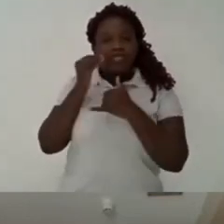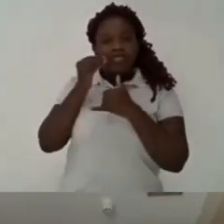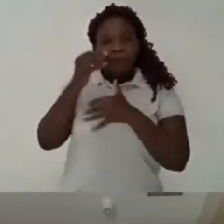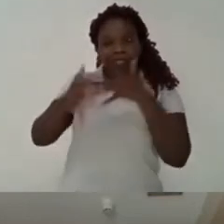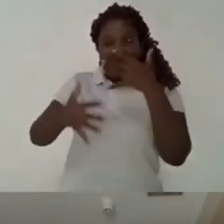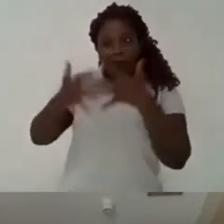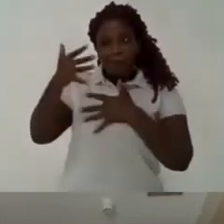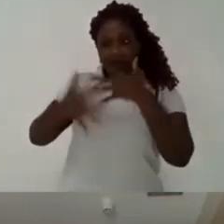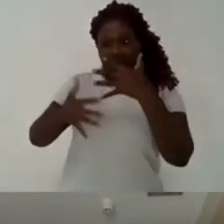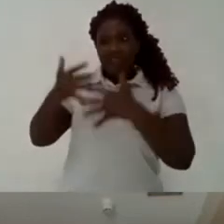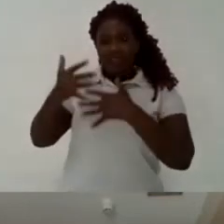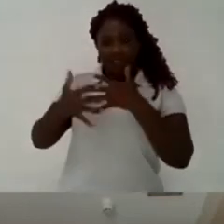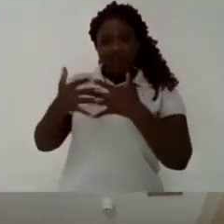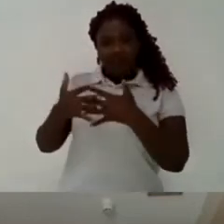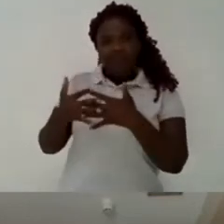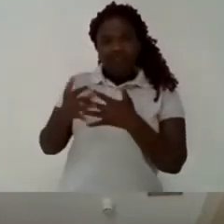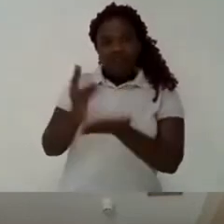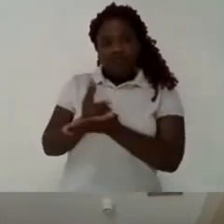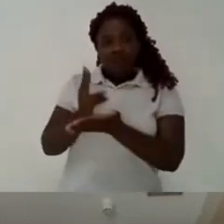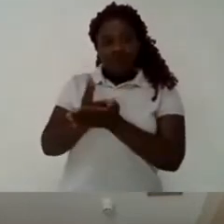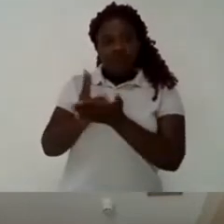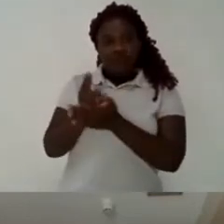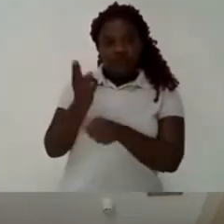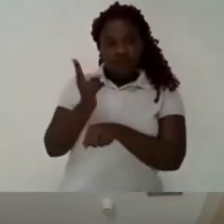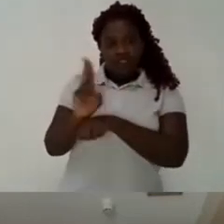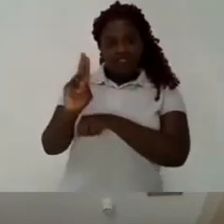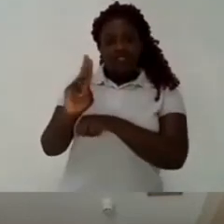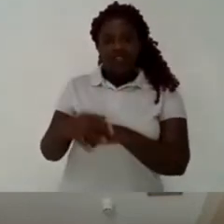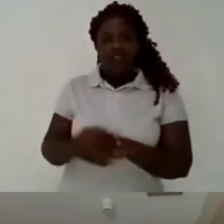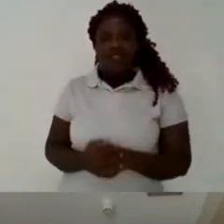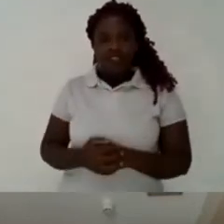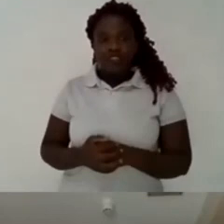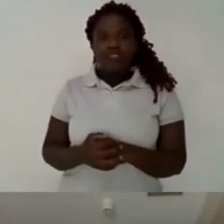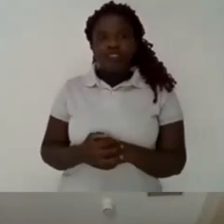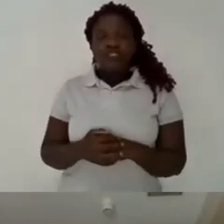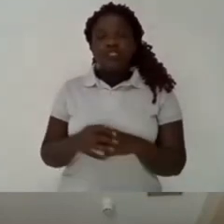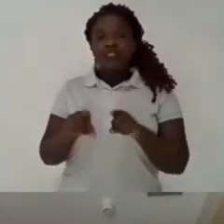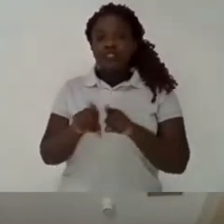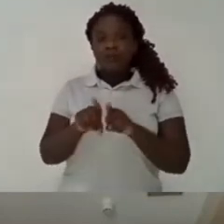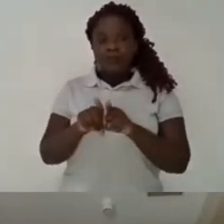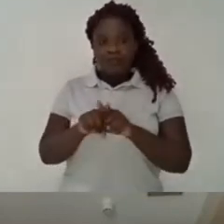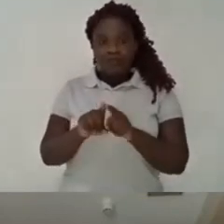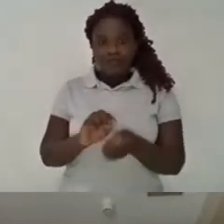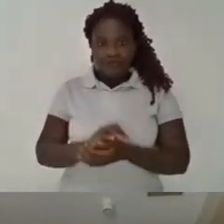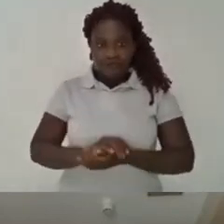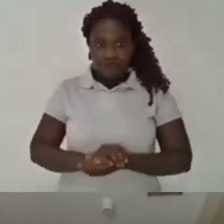where there is threats to the survive the university's survival